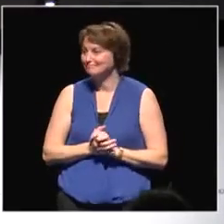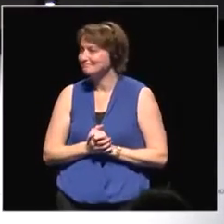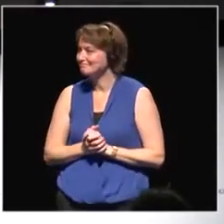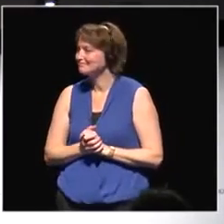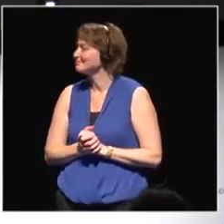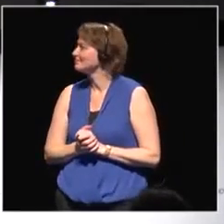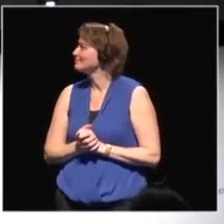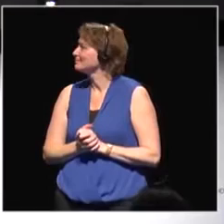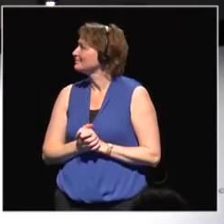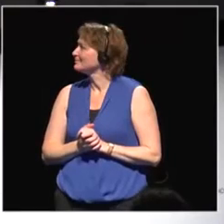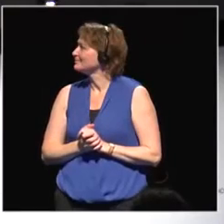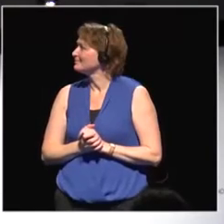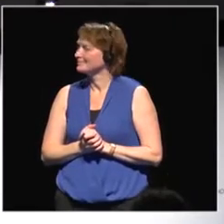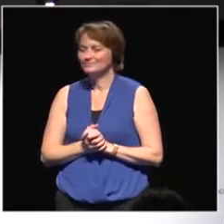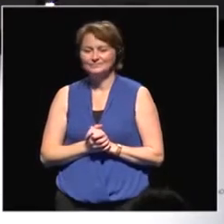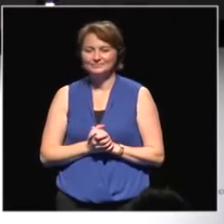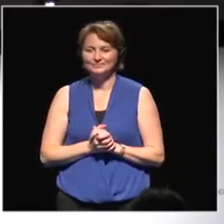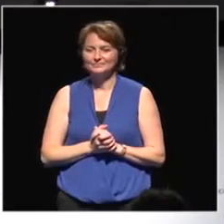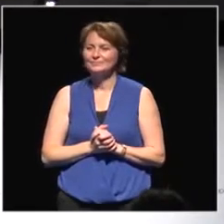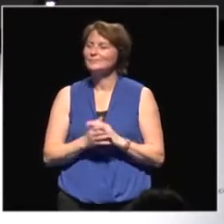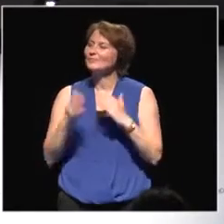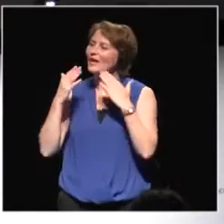Thank you very much indeed.